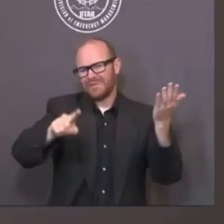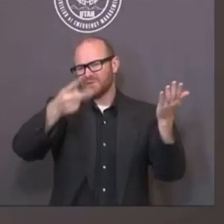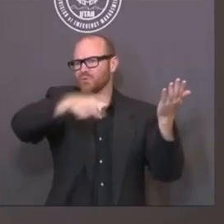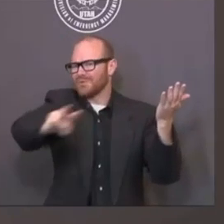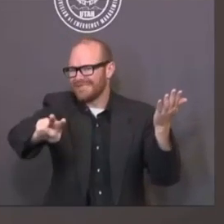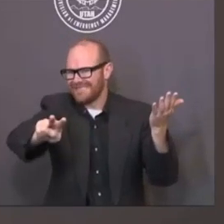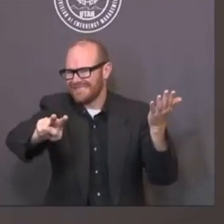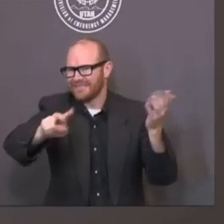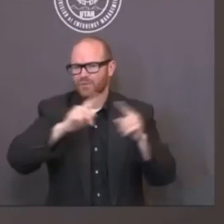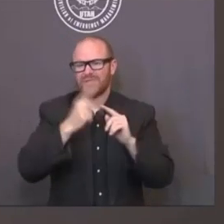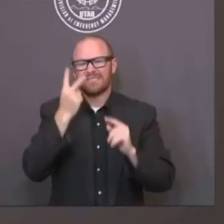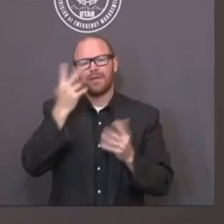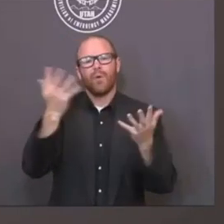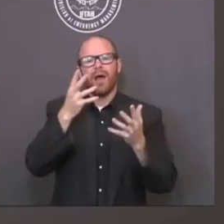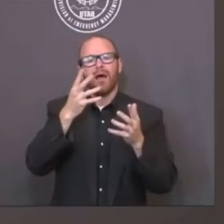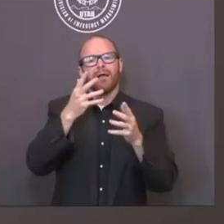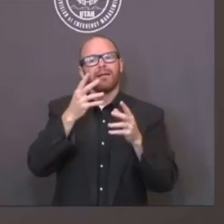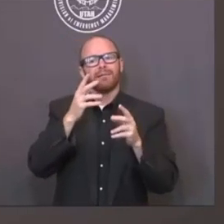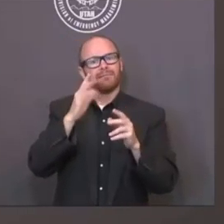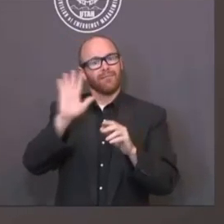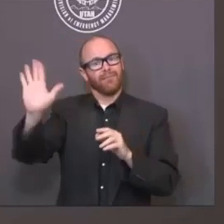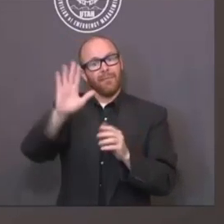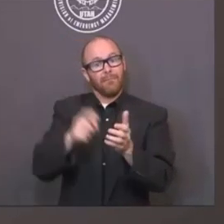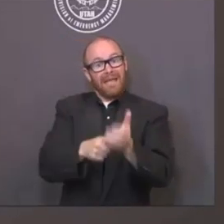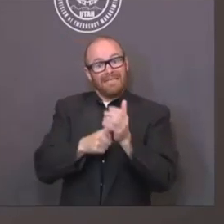mask mandate is what we had hoped.